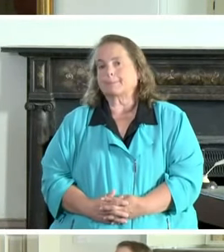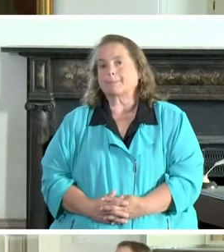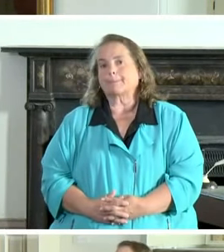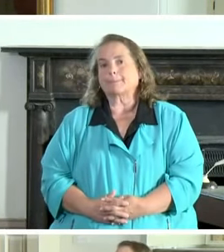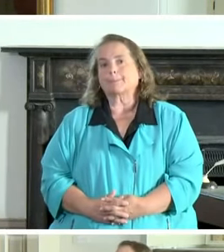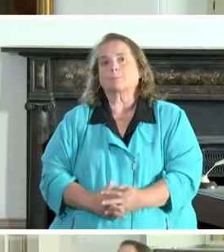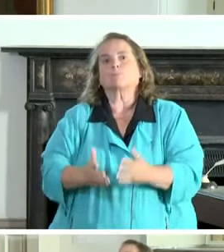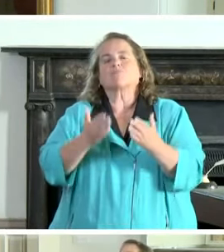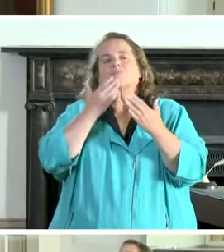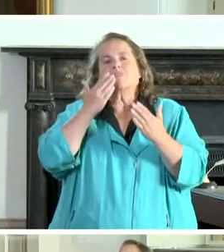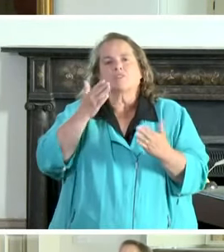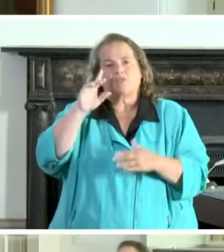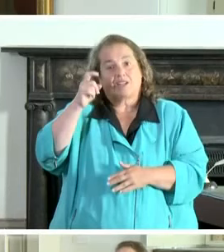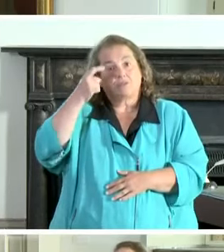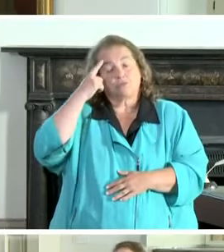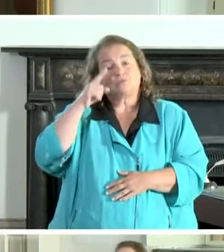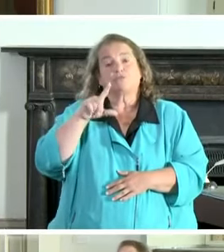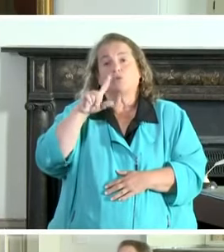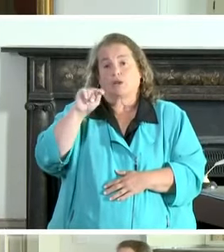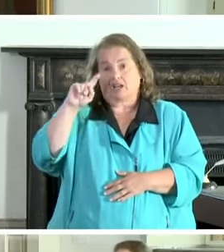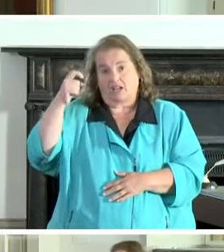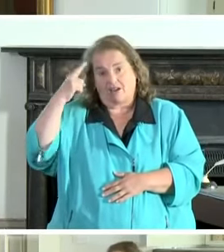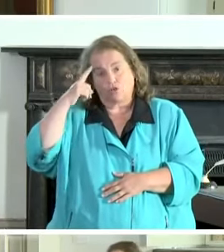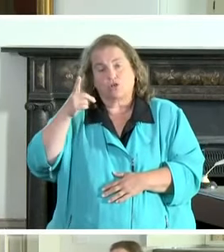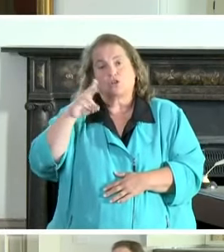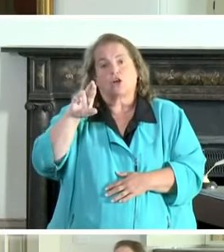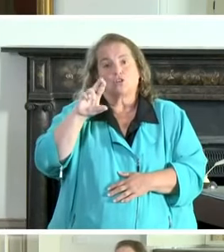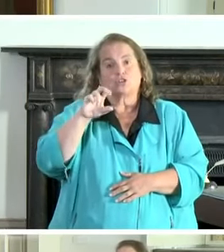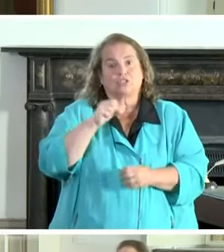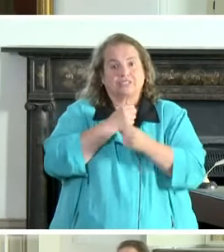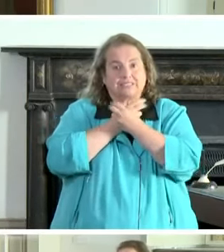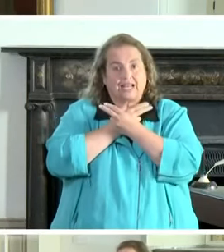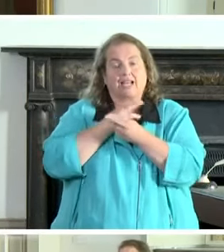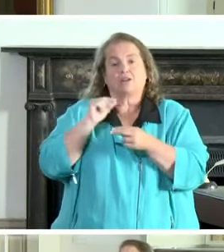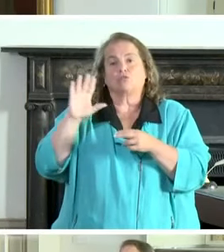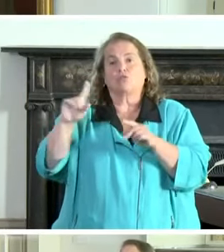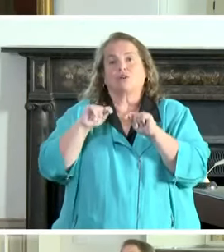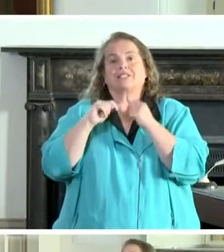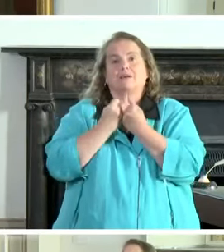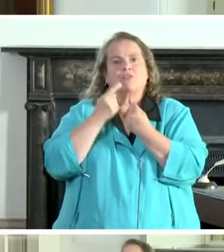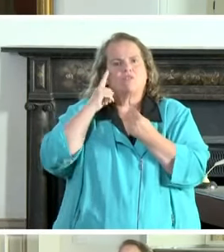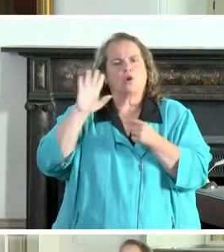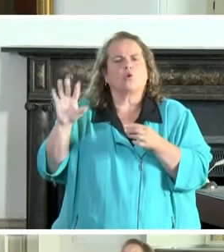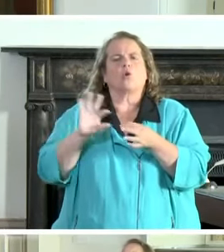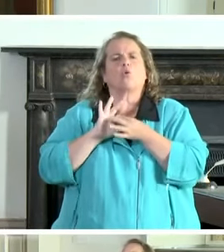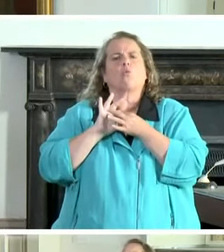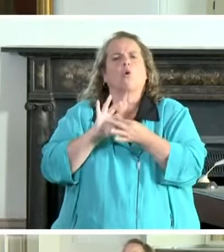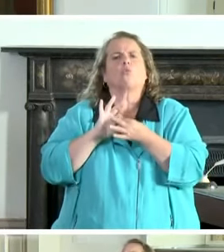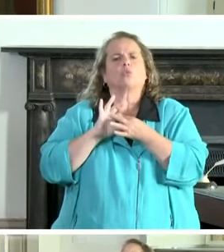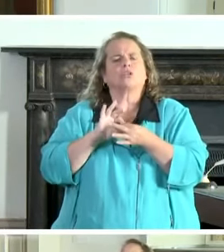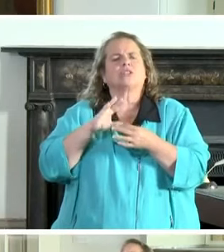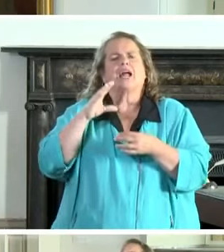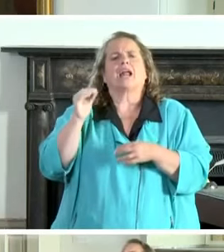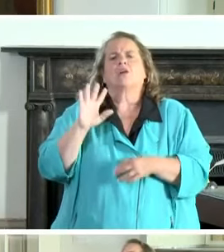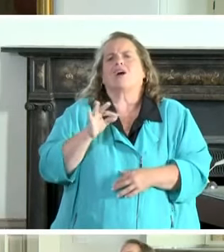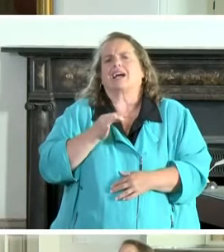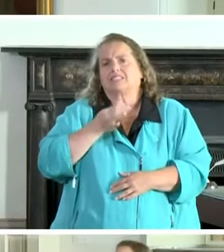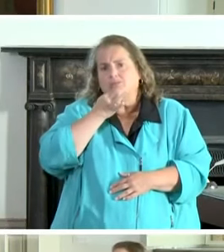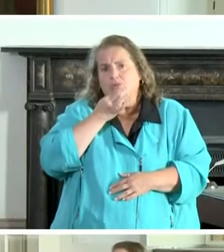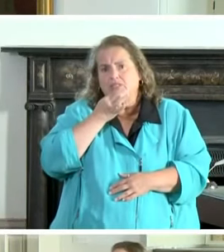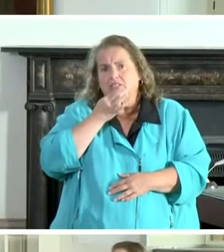thank you governor lieutenant governor dr stack and your team for your cooperation and expertise